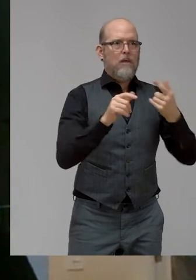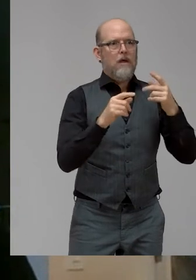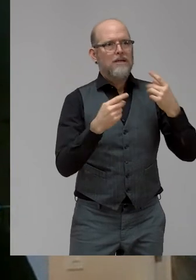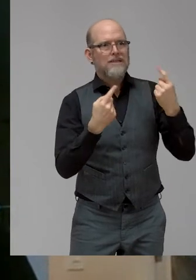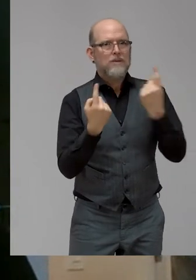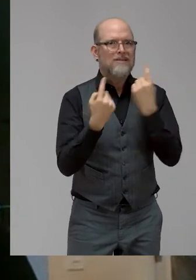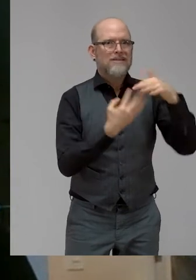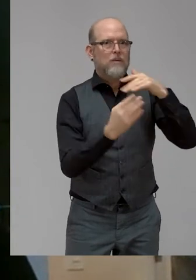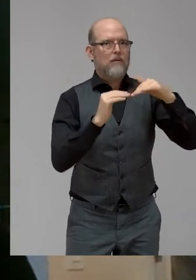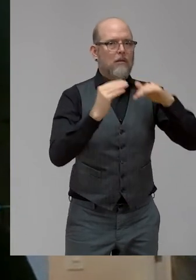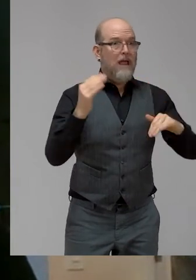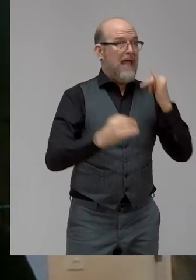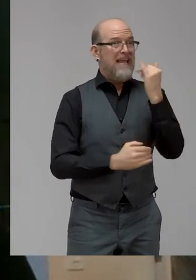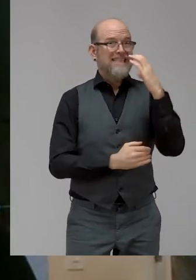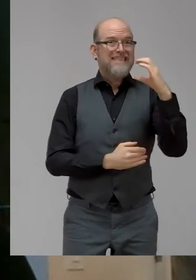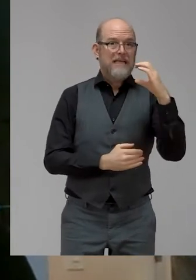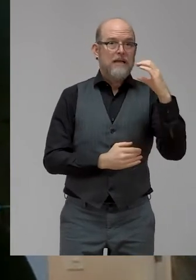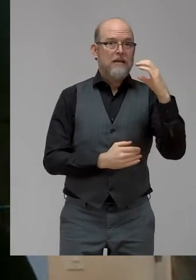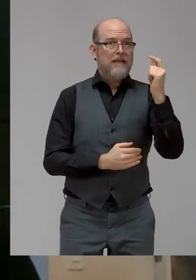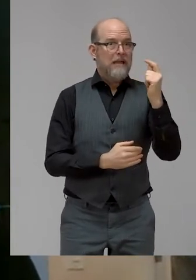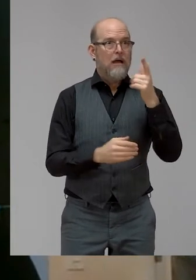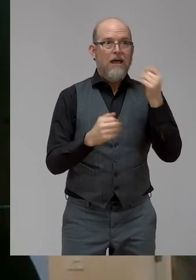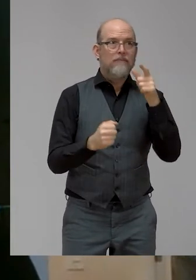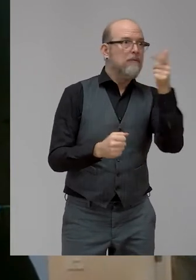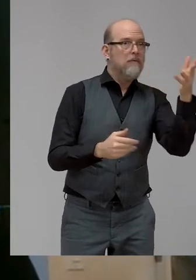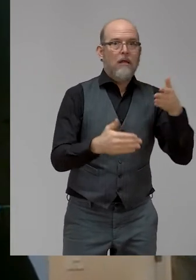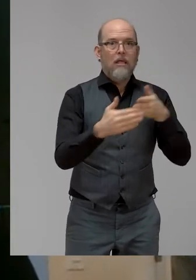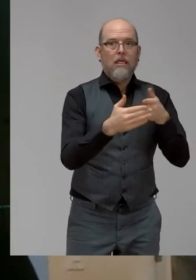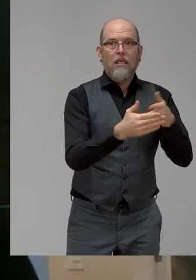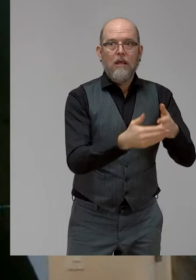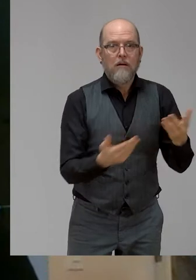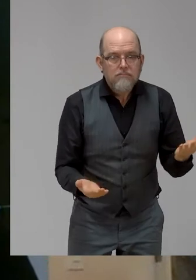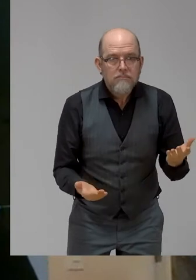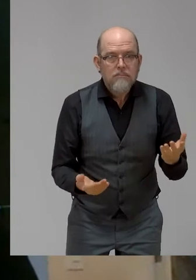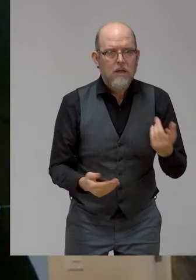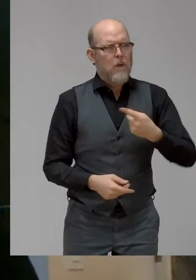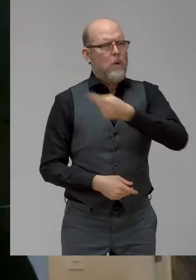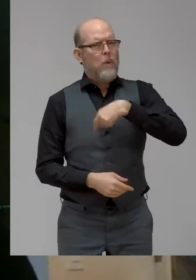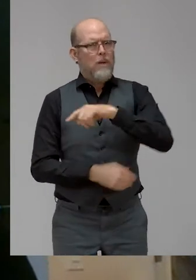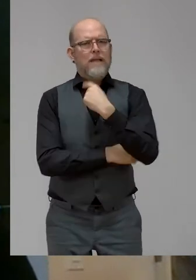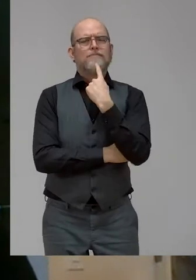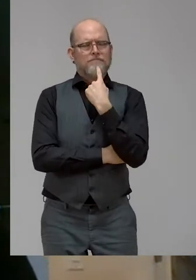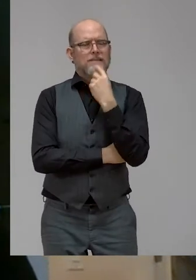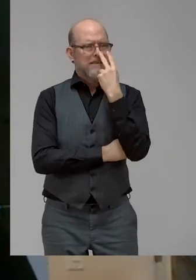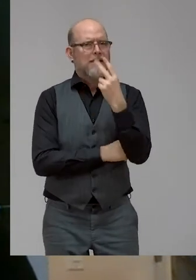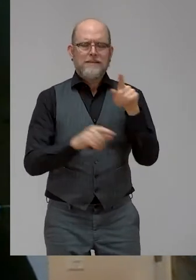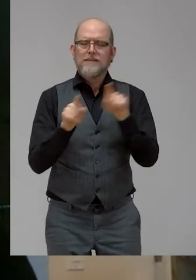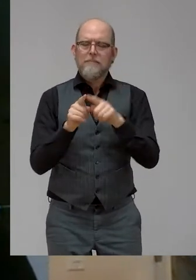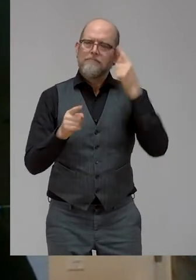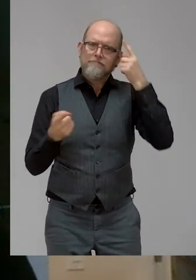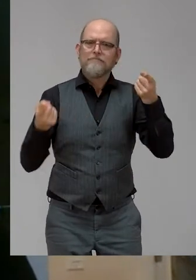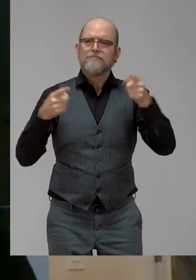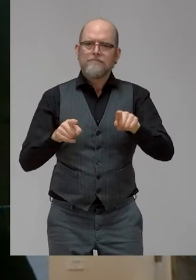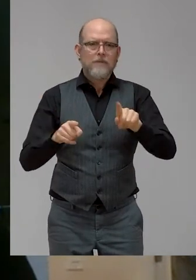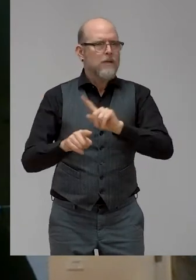employment and who does not. We can all agree that this past year has been unlike any